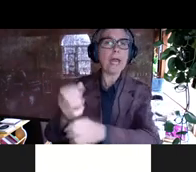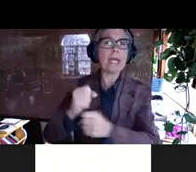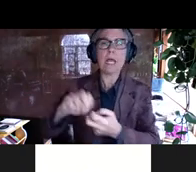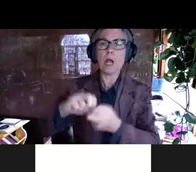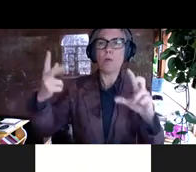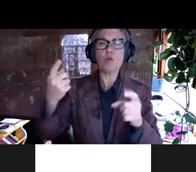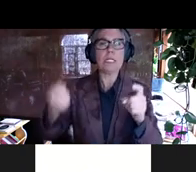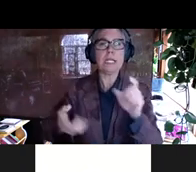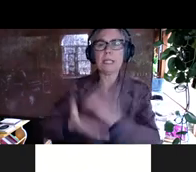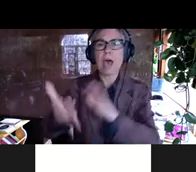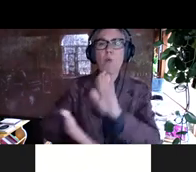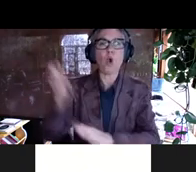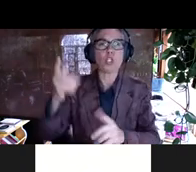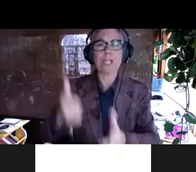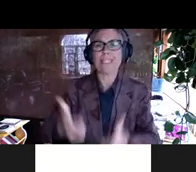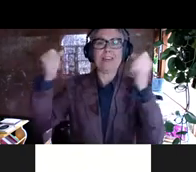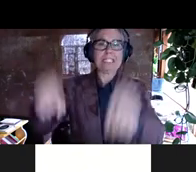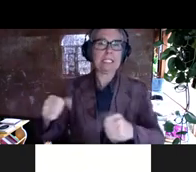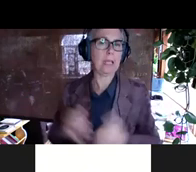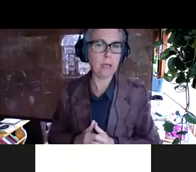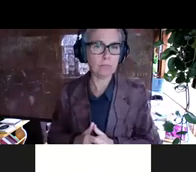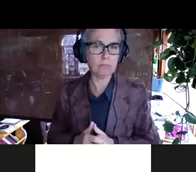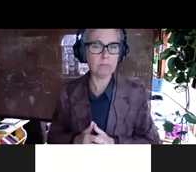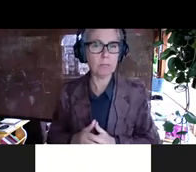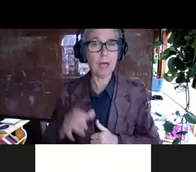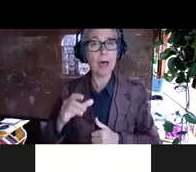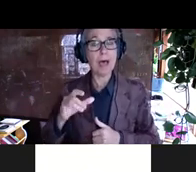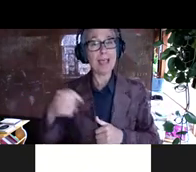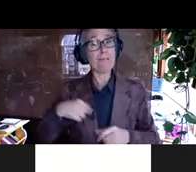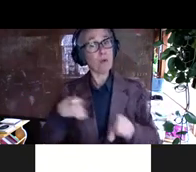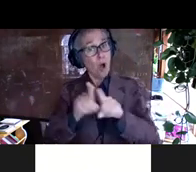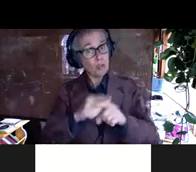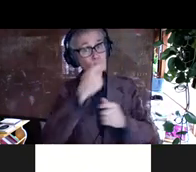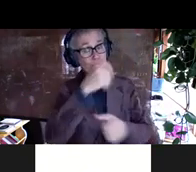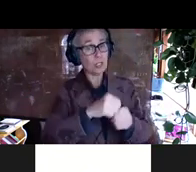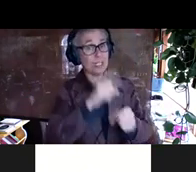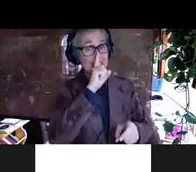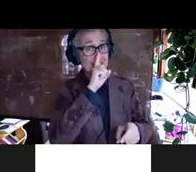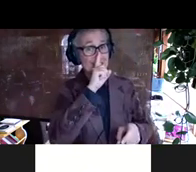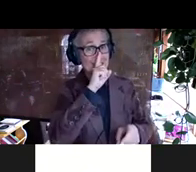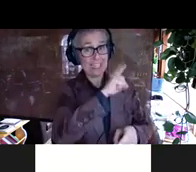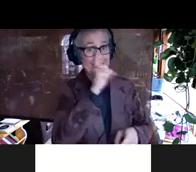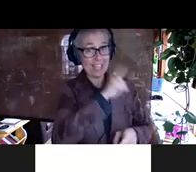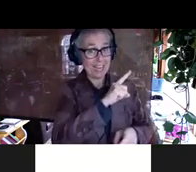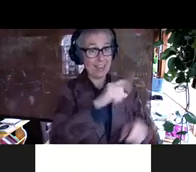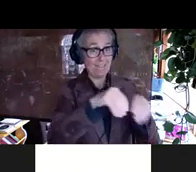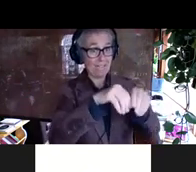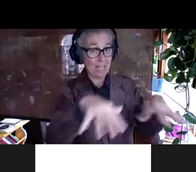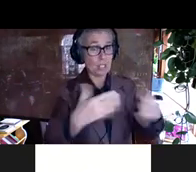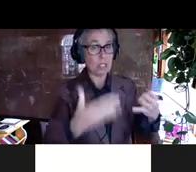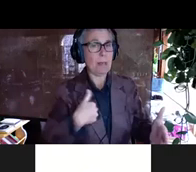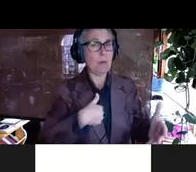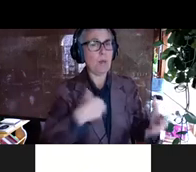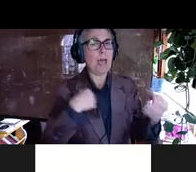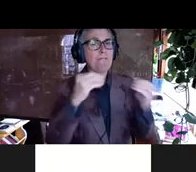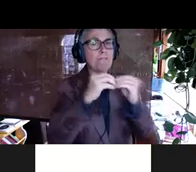as fast as possible. And if we're also interested in this synthetic phylogeny, we may be more interested in maintaining